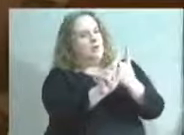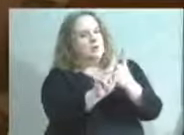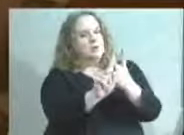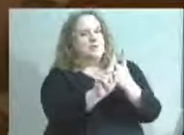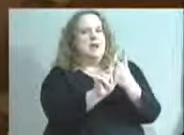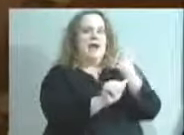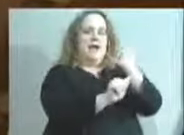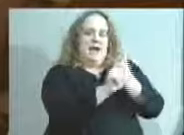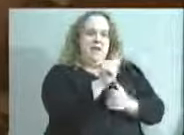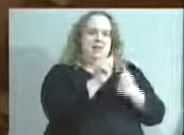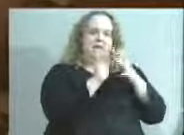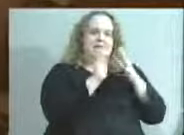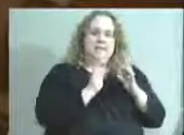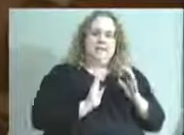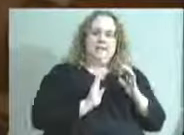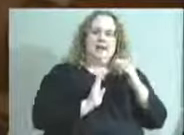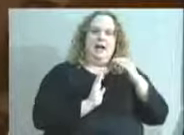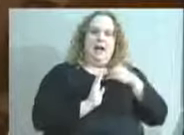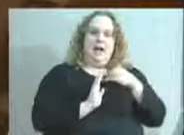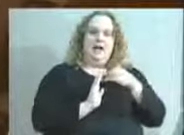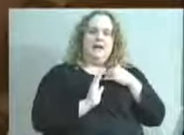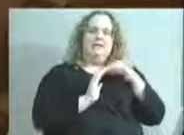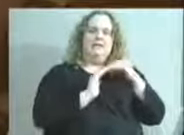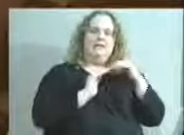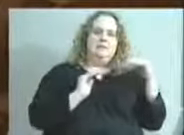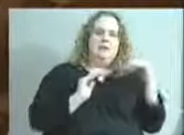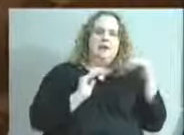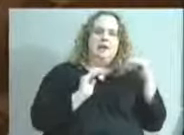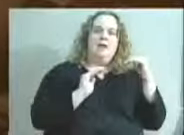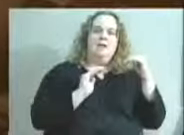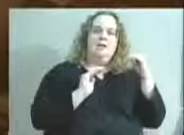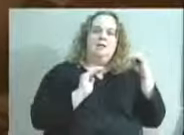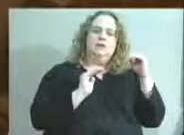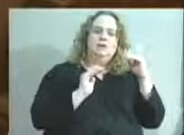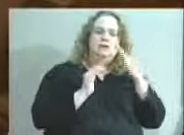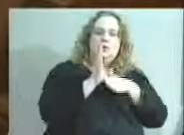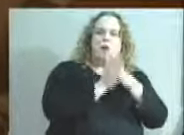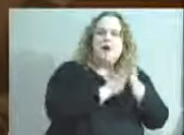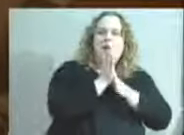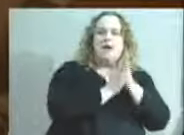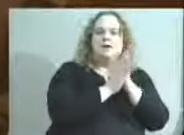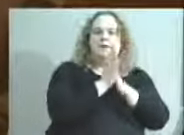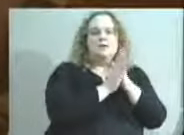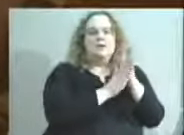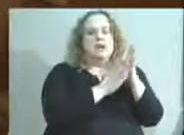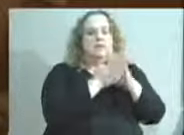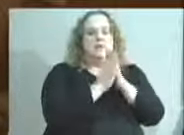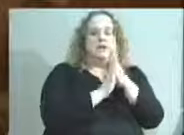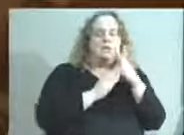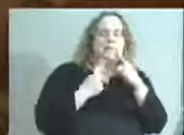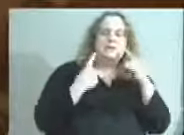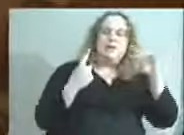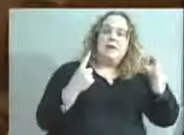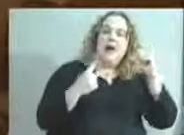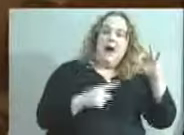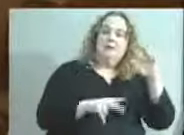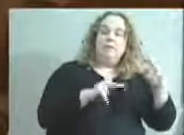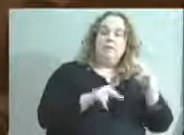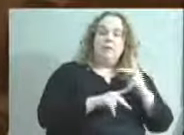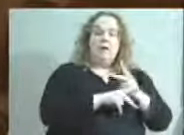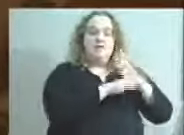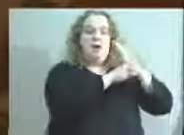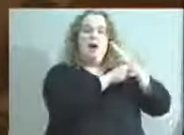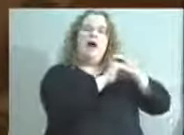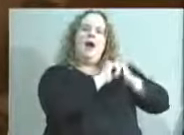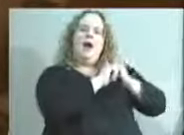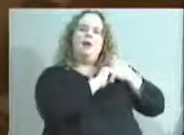has the platforms to thrive and flourish. And how do we eliminate those barriers for folks that have those barriers? So there's a